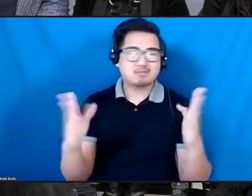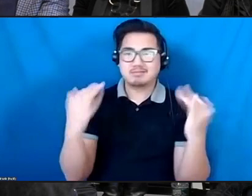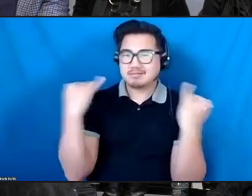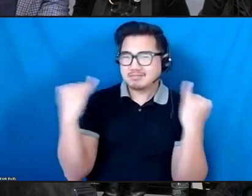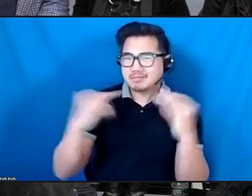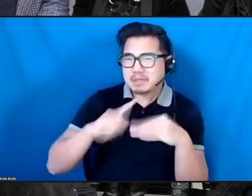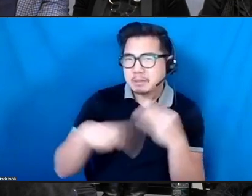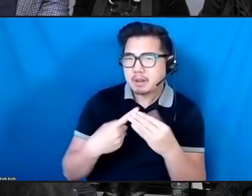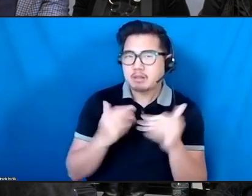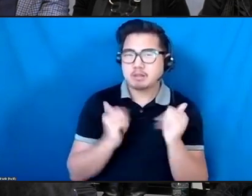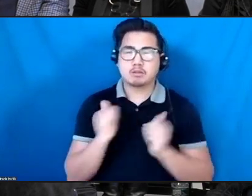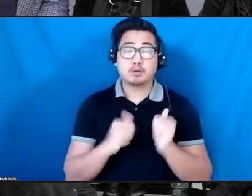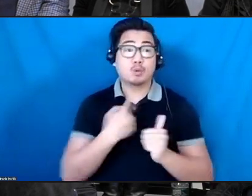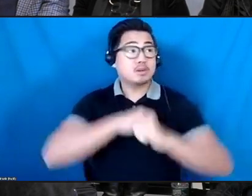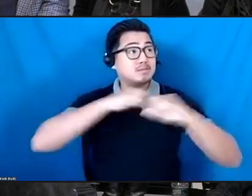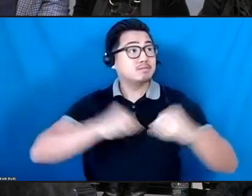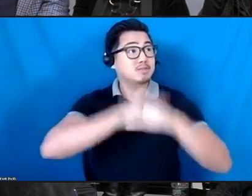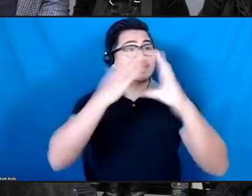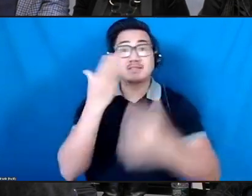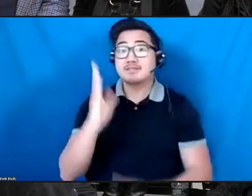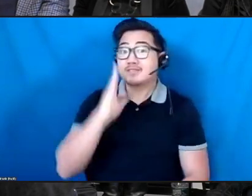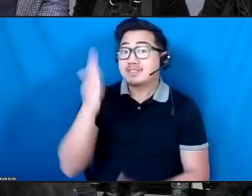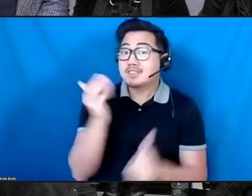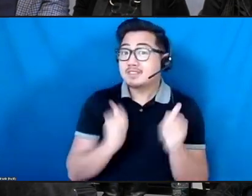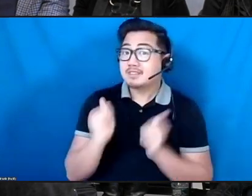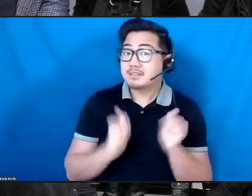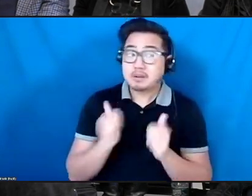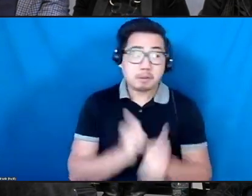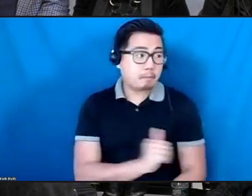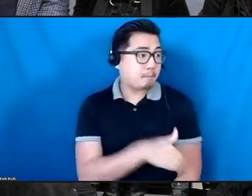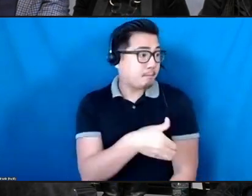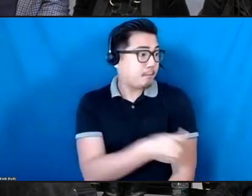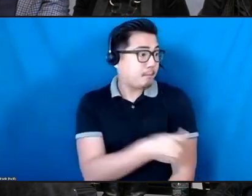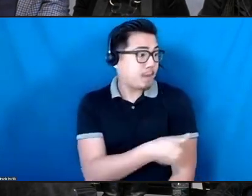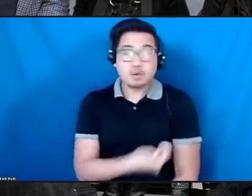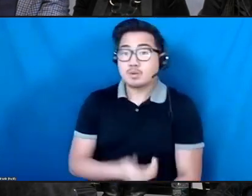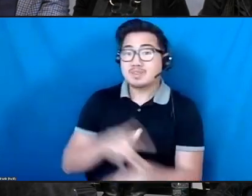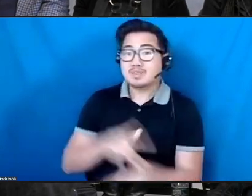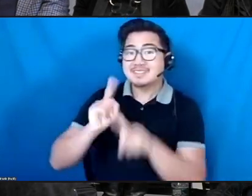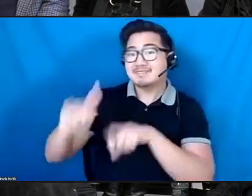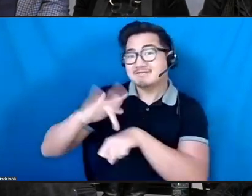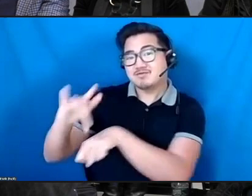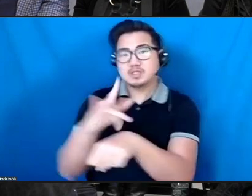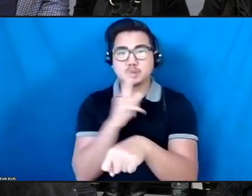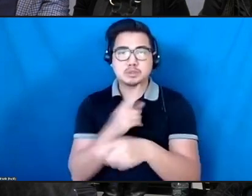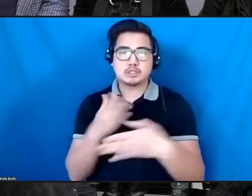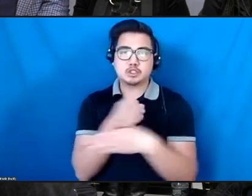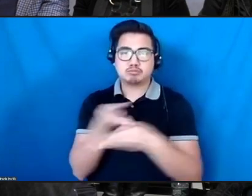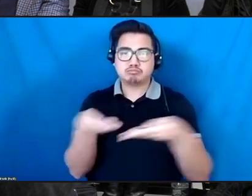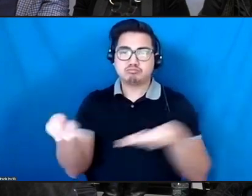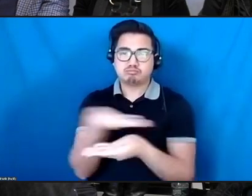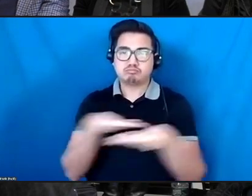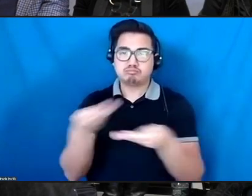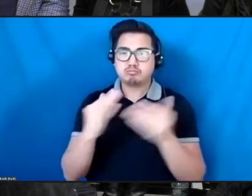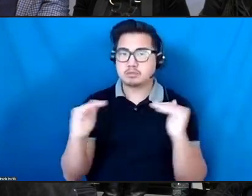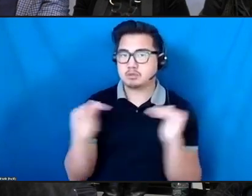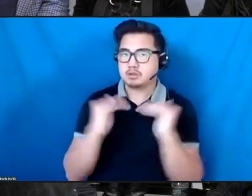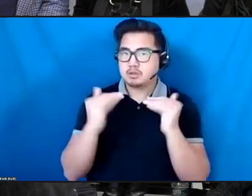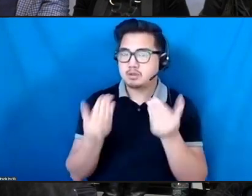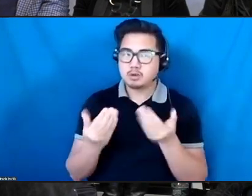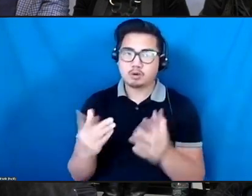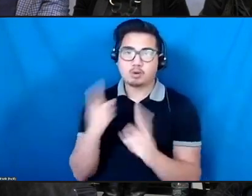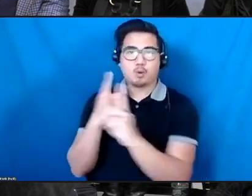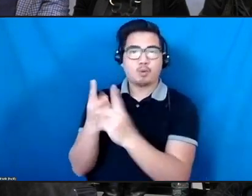envision a theater field where power and resources are shared equitably in all directions, contributing to a more just and sustainable world.